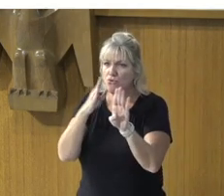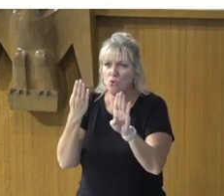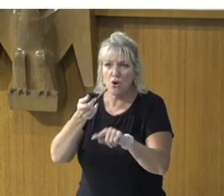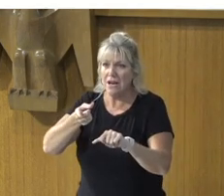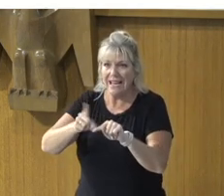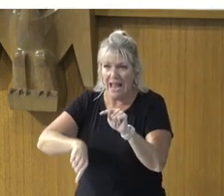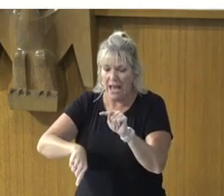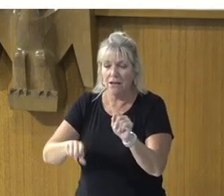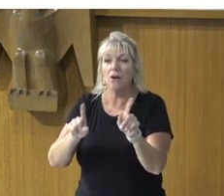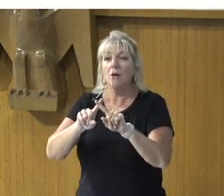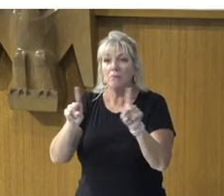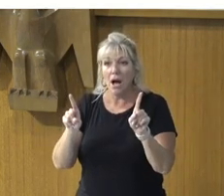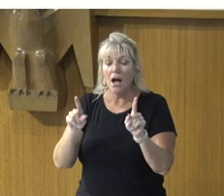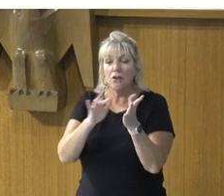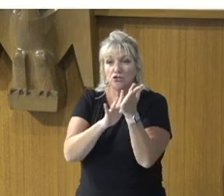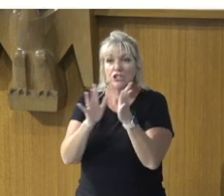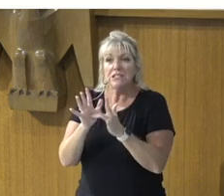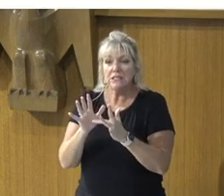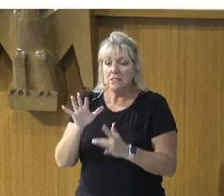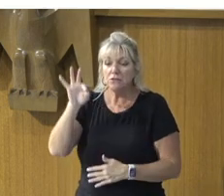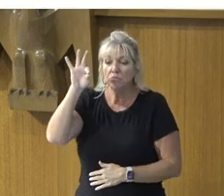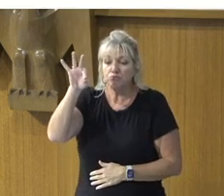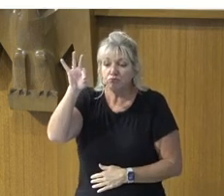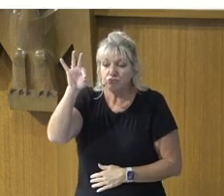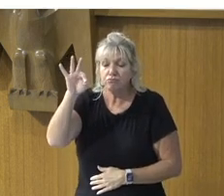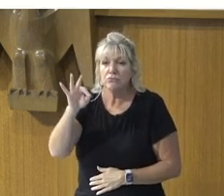he was speaking the word to them.